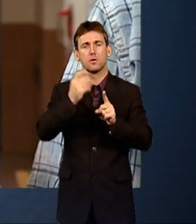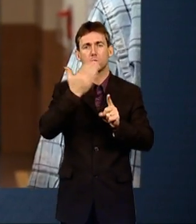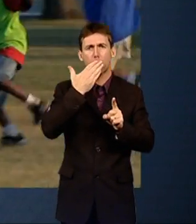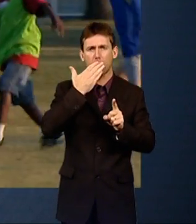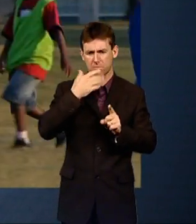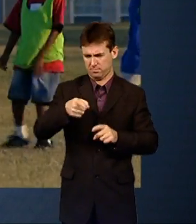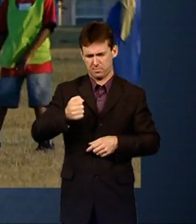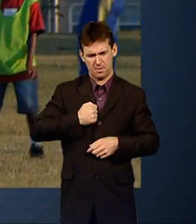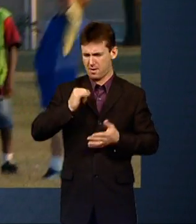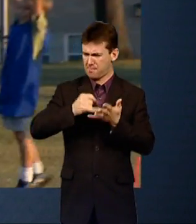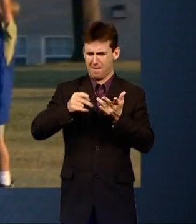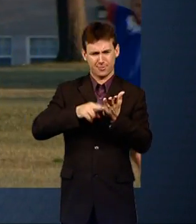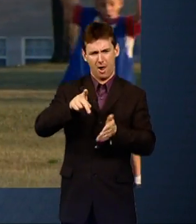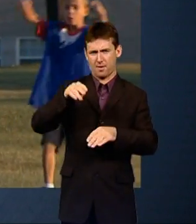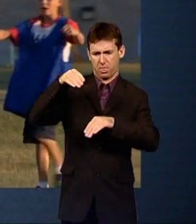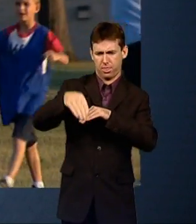around 180%.